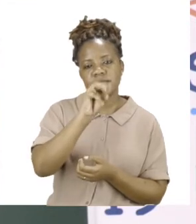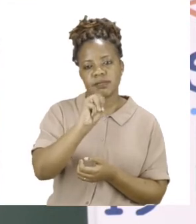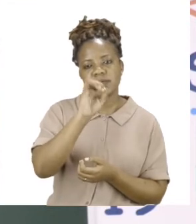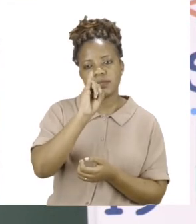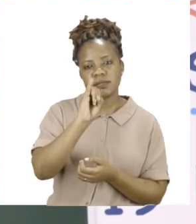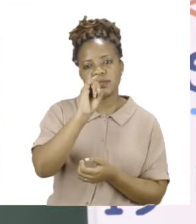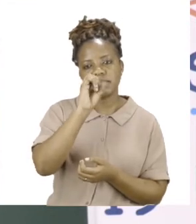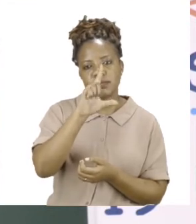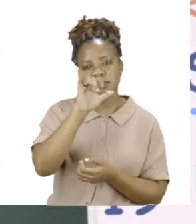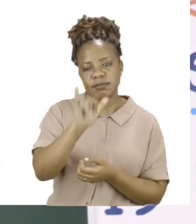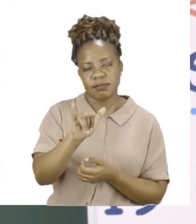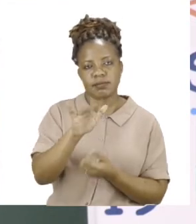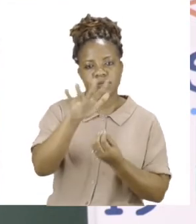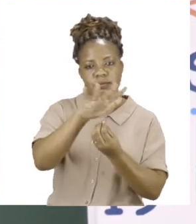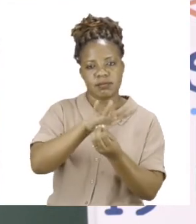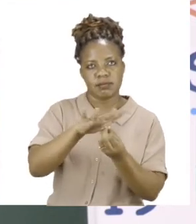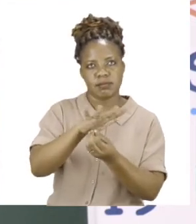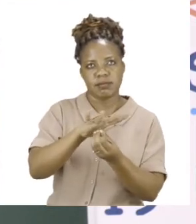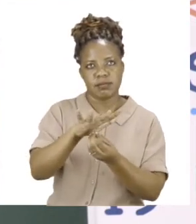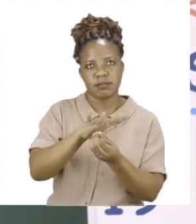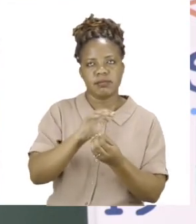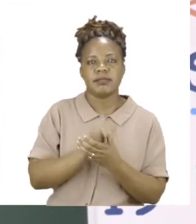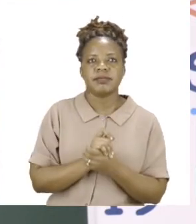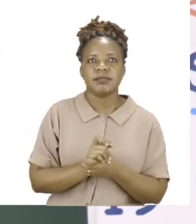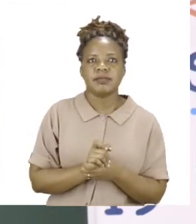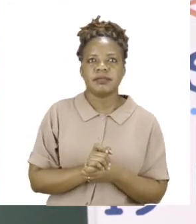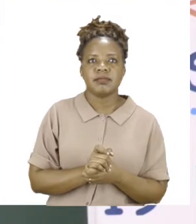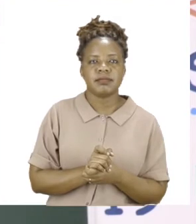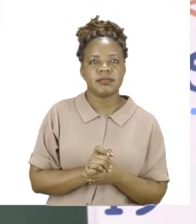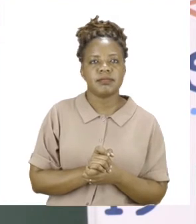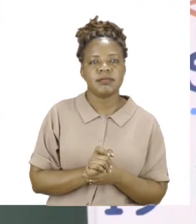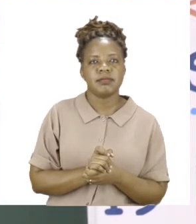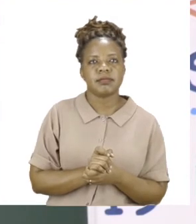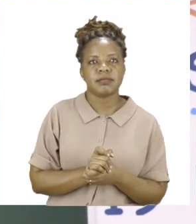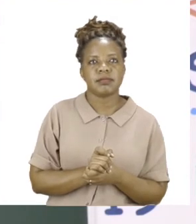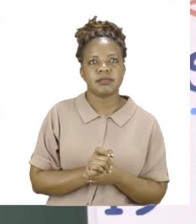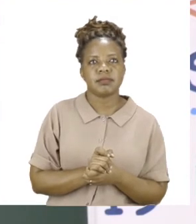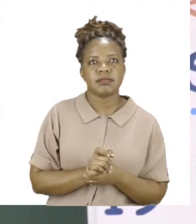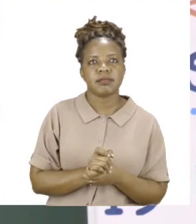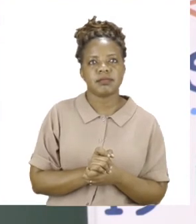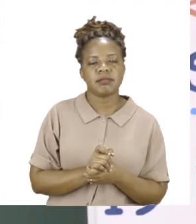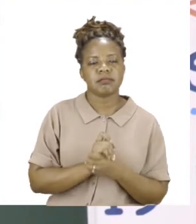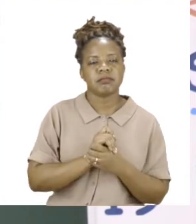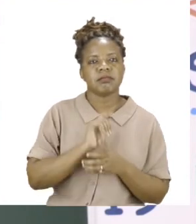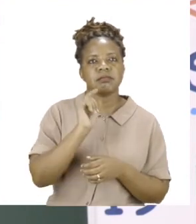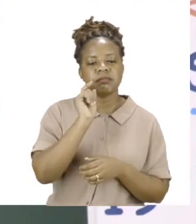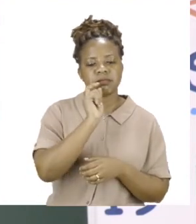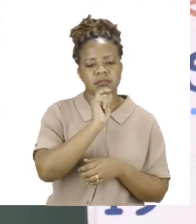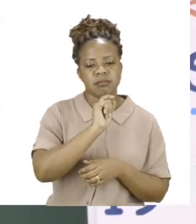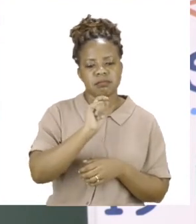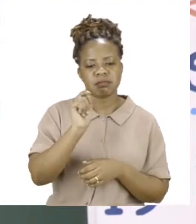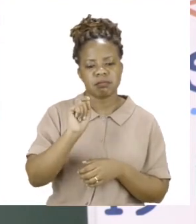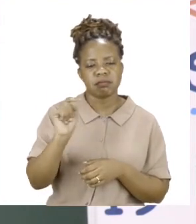the word family. Remember boys and girls, make sure that your handwriting